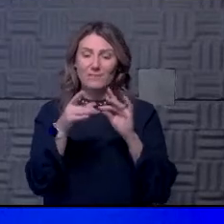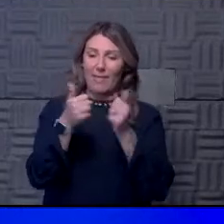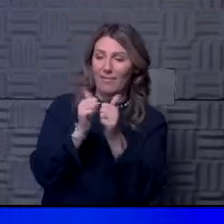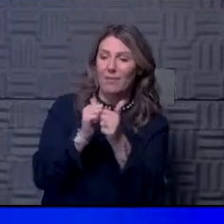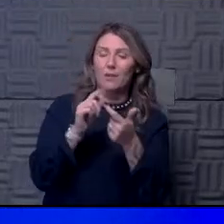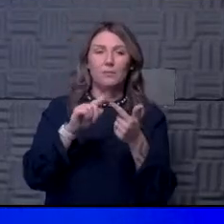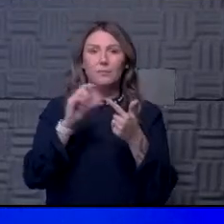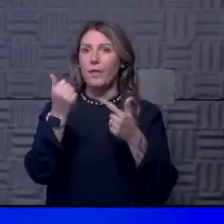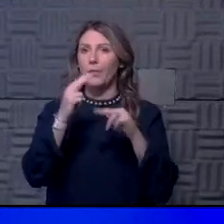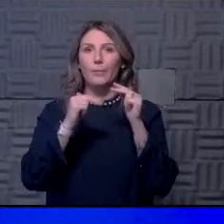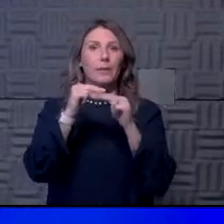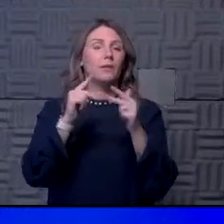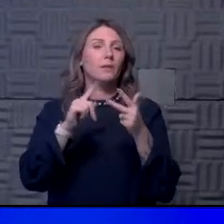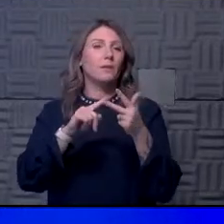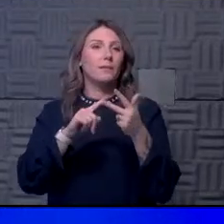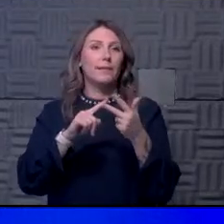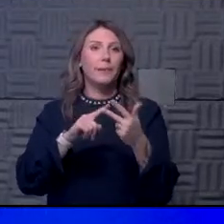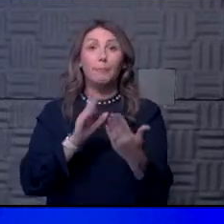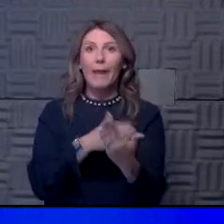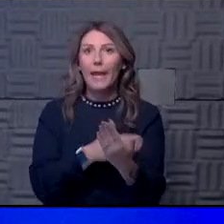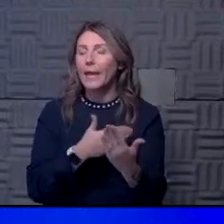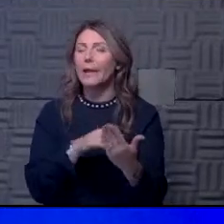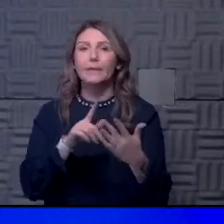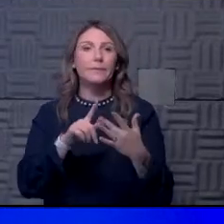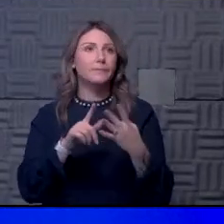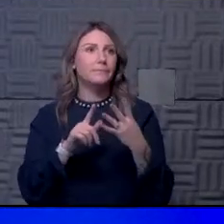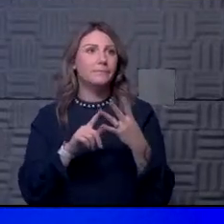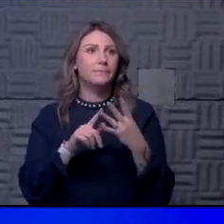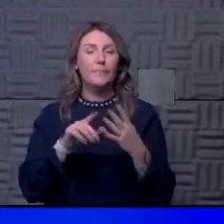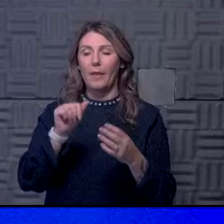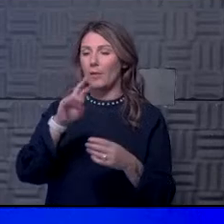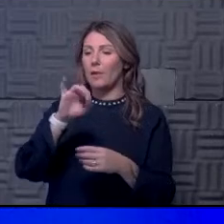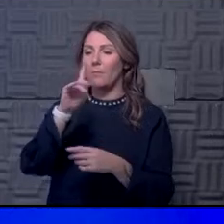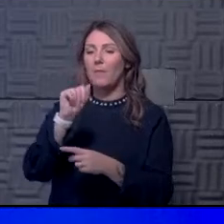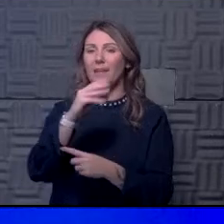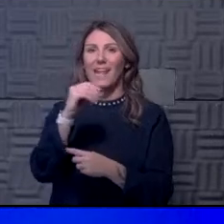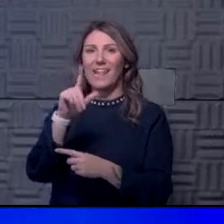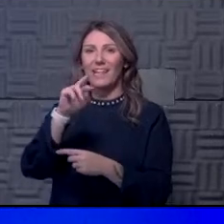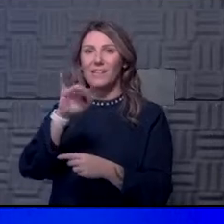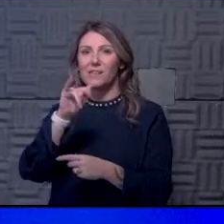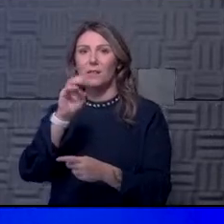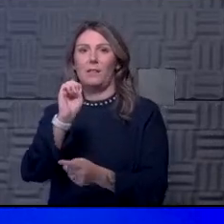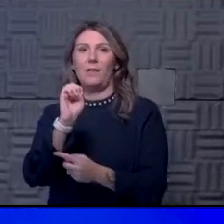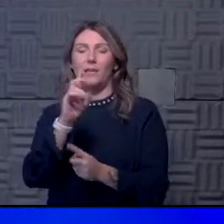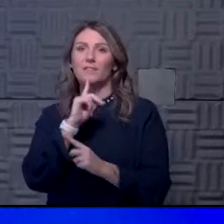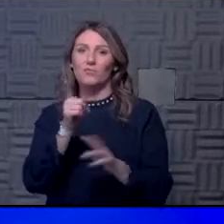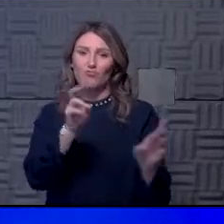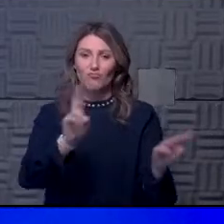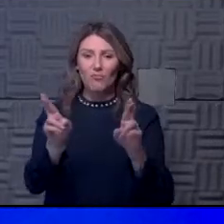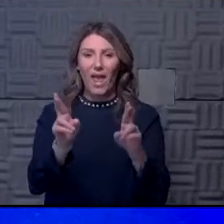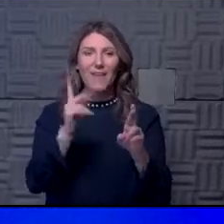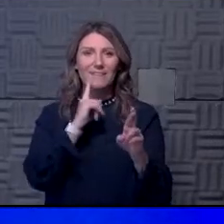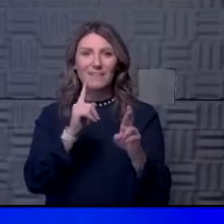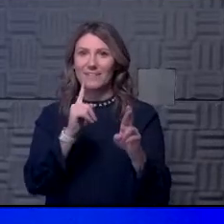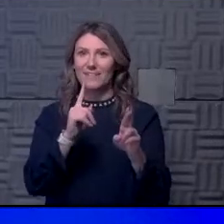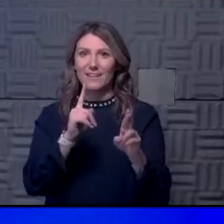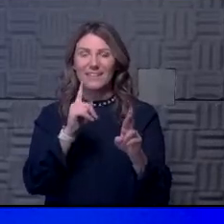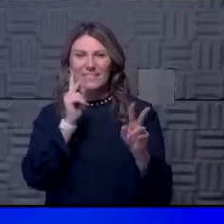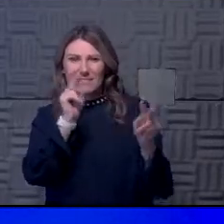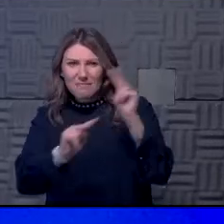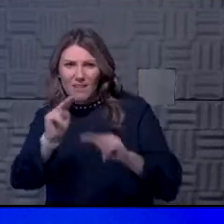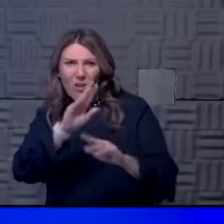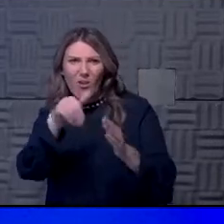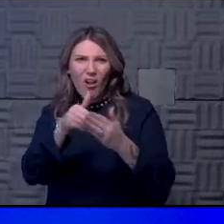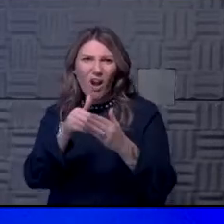other buildings, um, banned really, um, you know, Amanda Gartner, Lance Williamson have been ready to go and take a look at all those physical